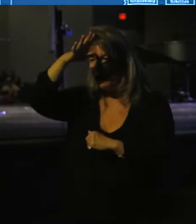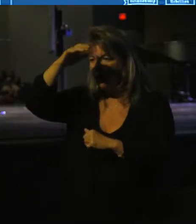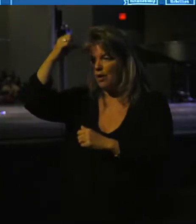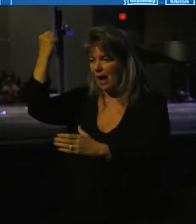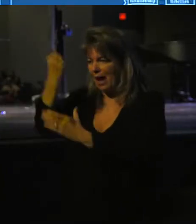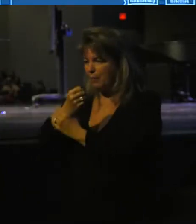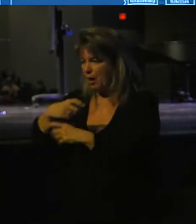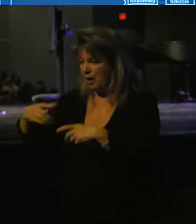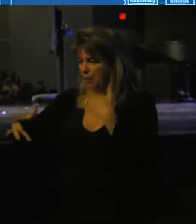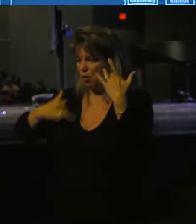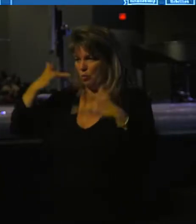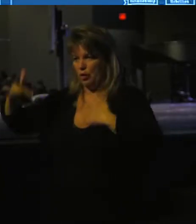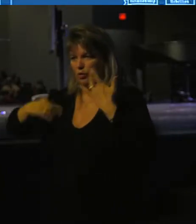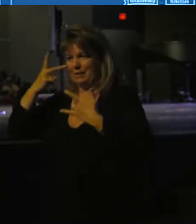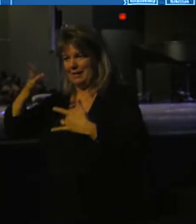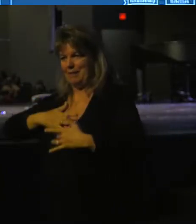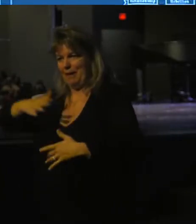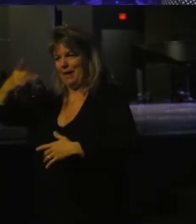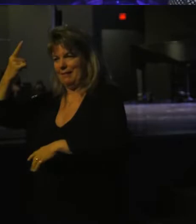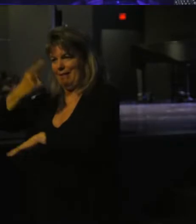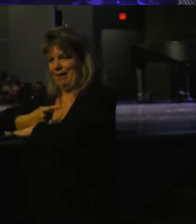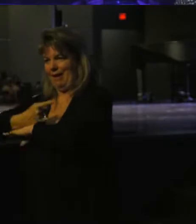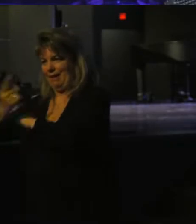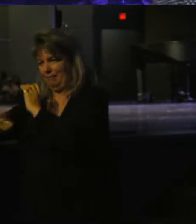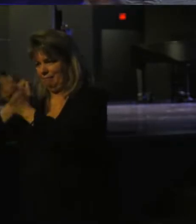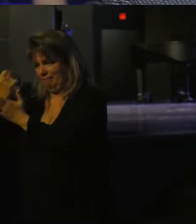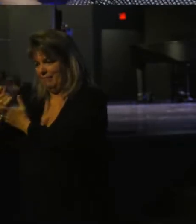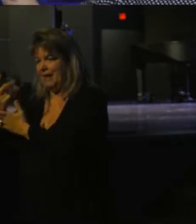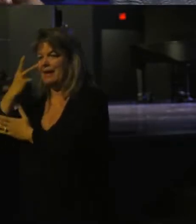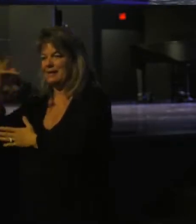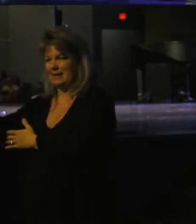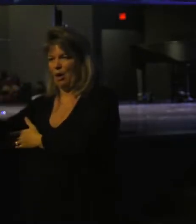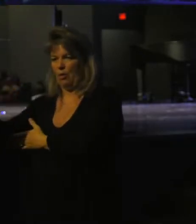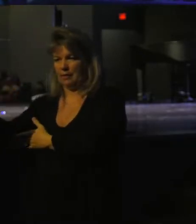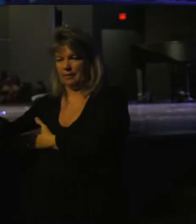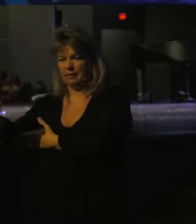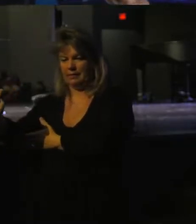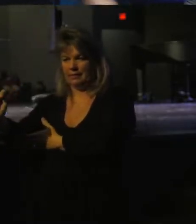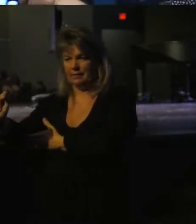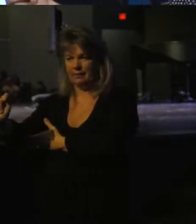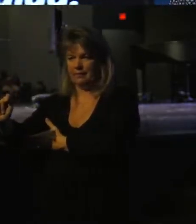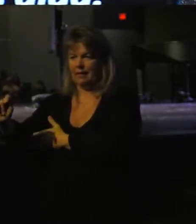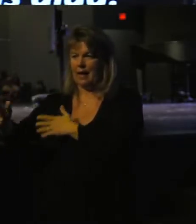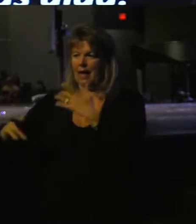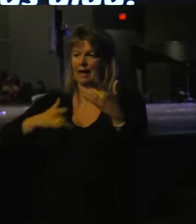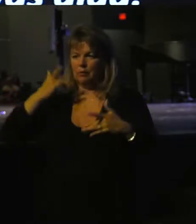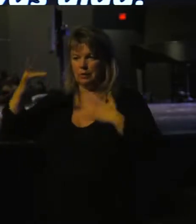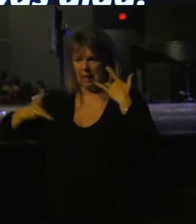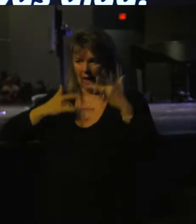rejoiced that he would see my day and he saw it and was glad.